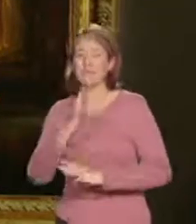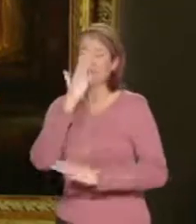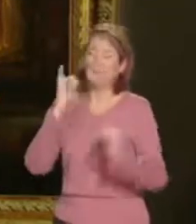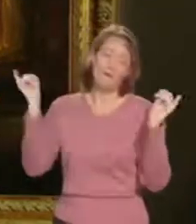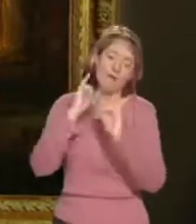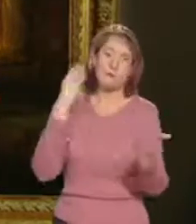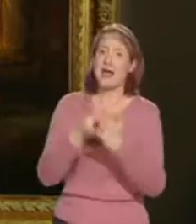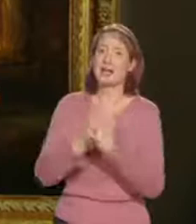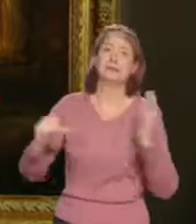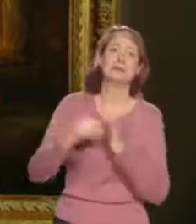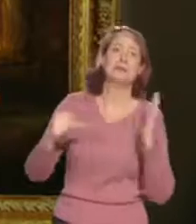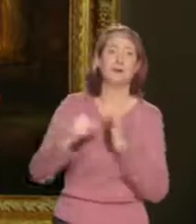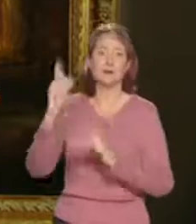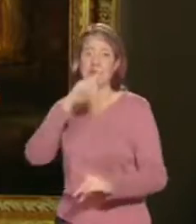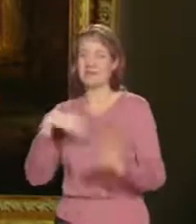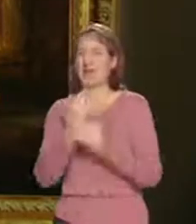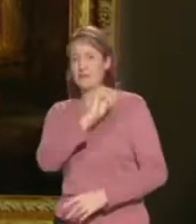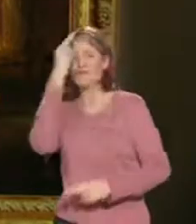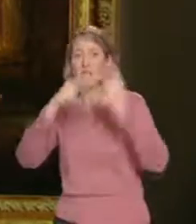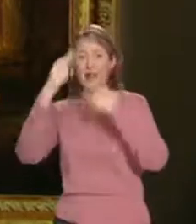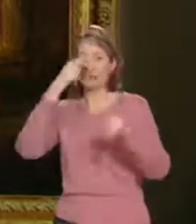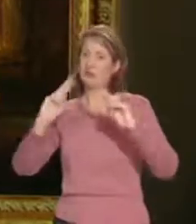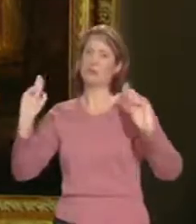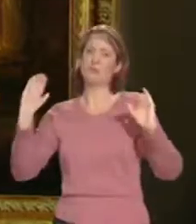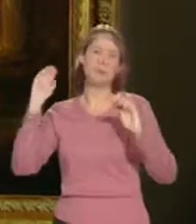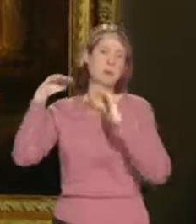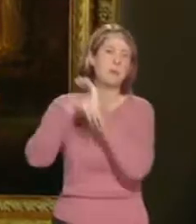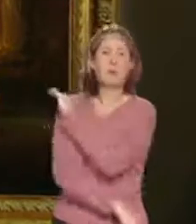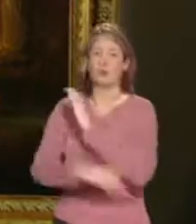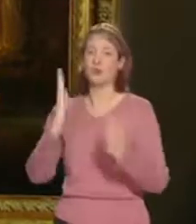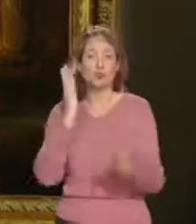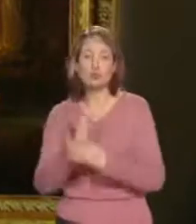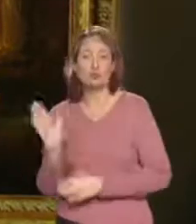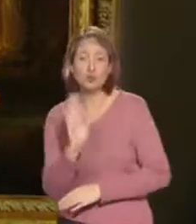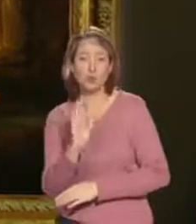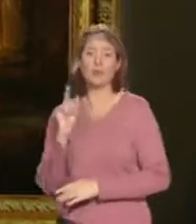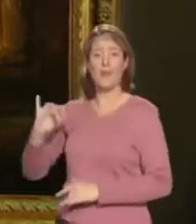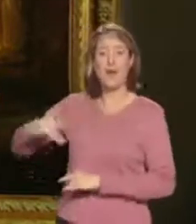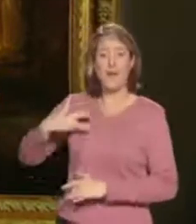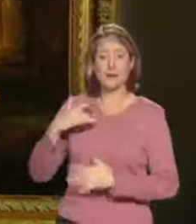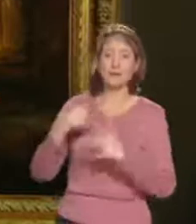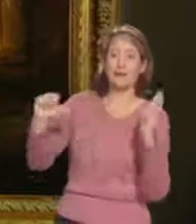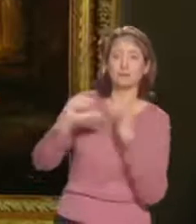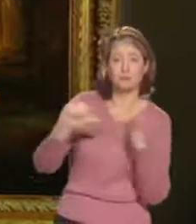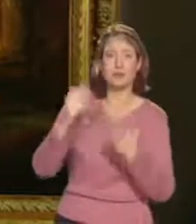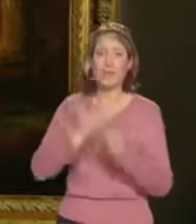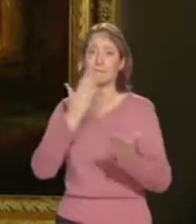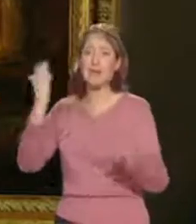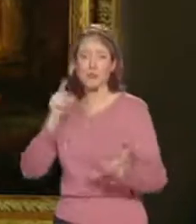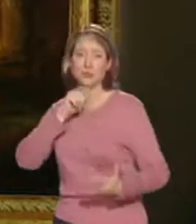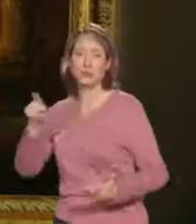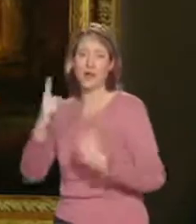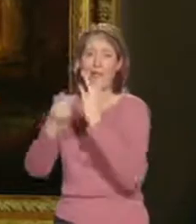plummeted too, but that isn't true. But there's no doubt that his life was relatively hard compared to how it had been in the previous two or three decades.